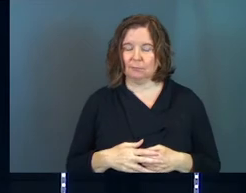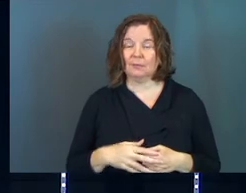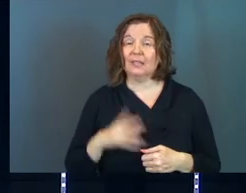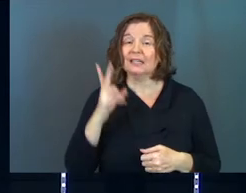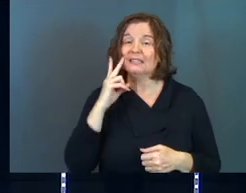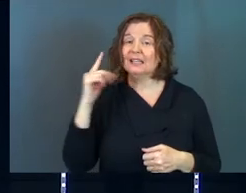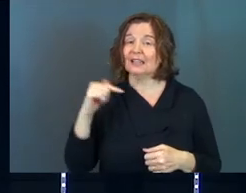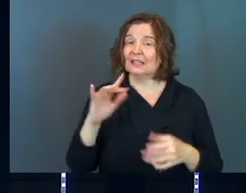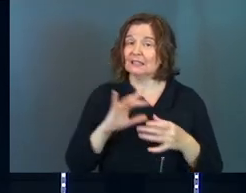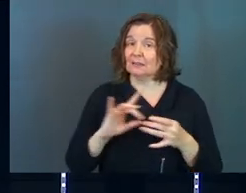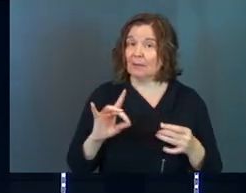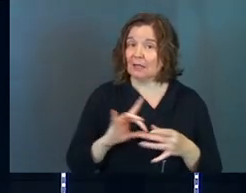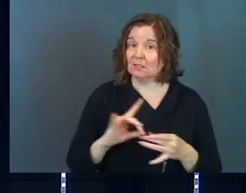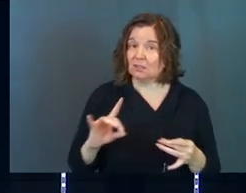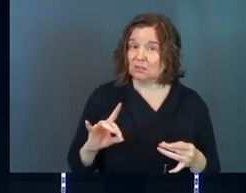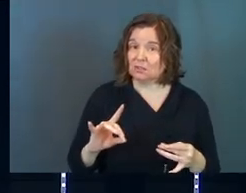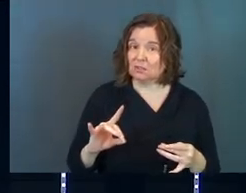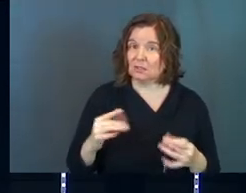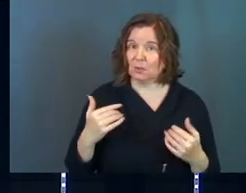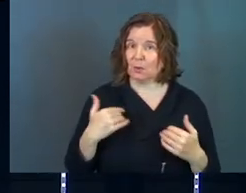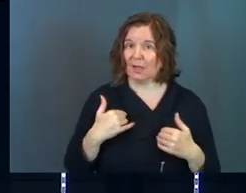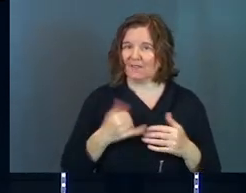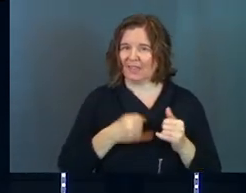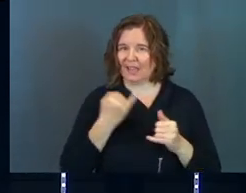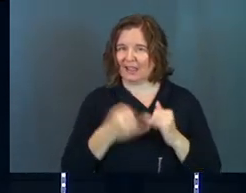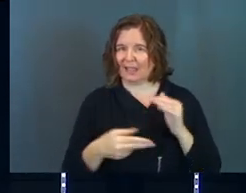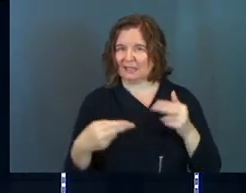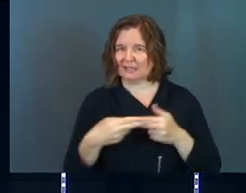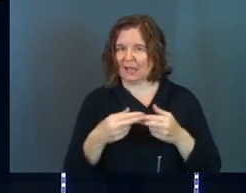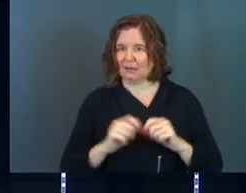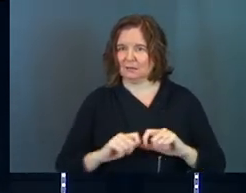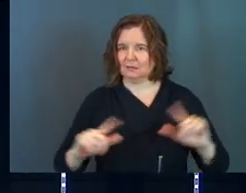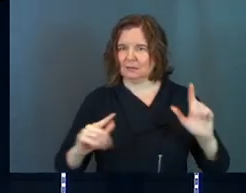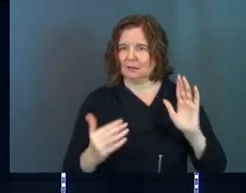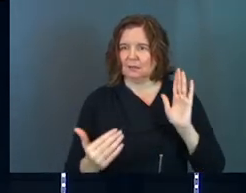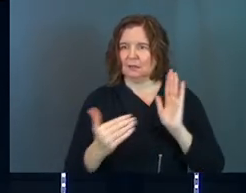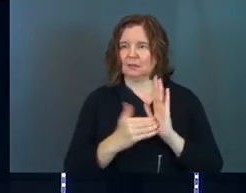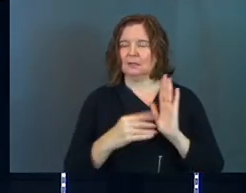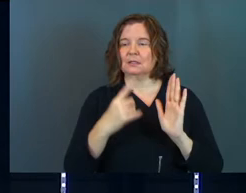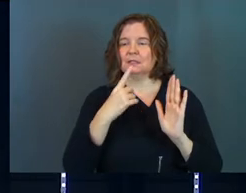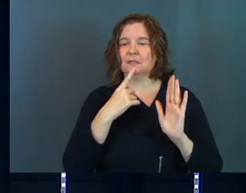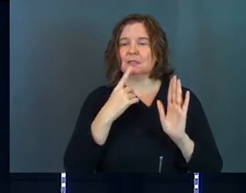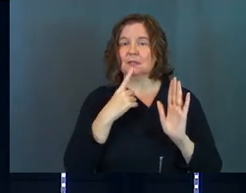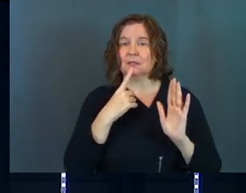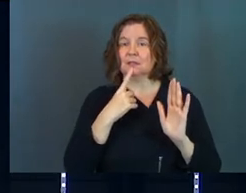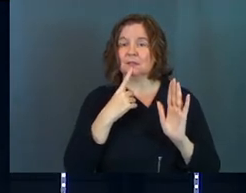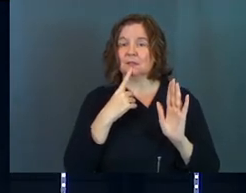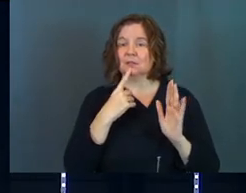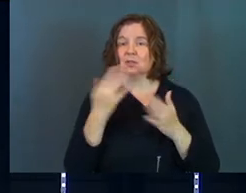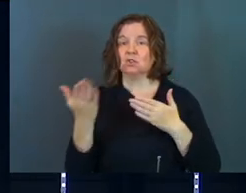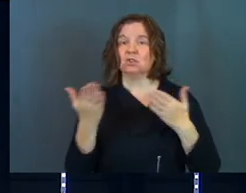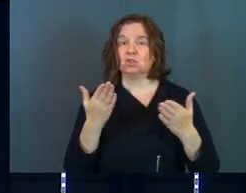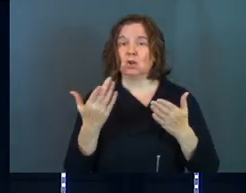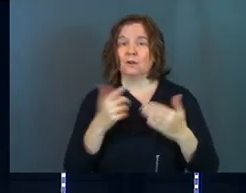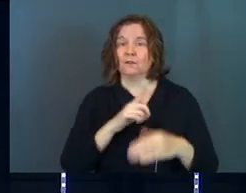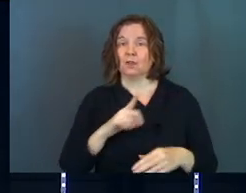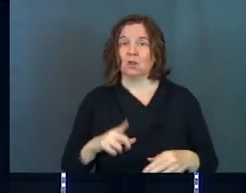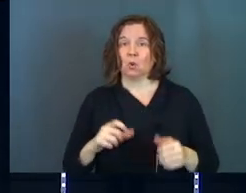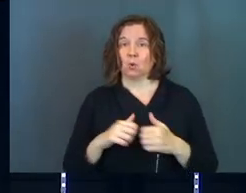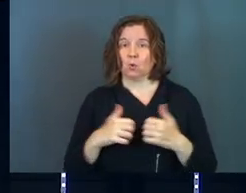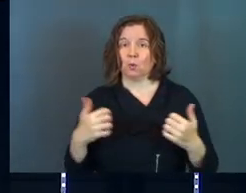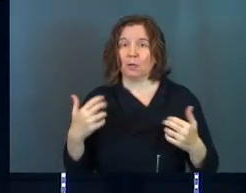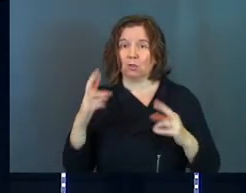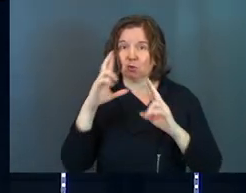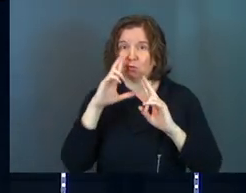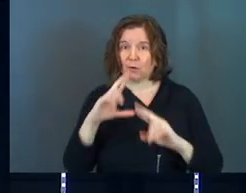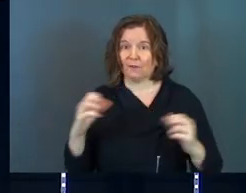See, this passage, can we have that last slide back up real quick? It says, watch it, says, serve the Lord with reverent fear